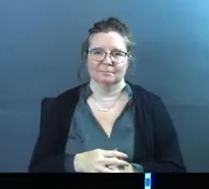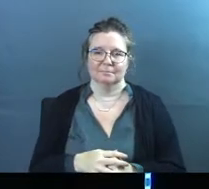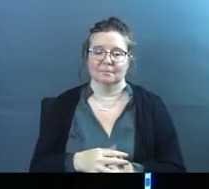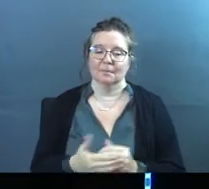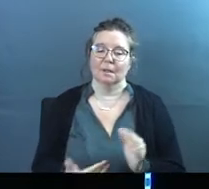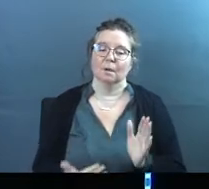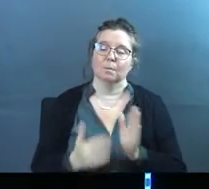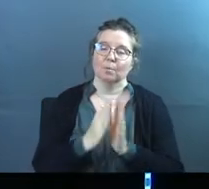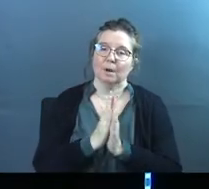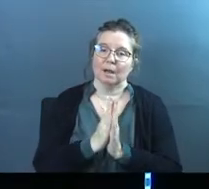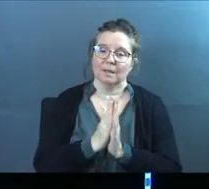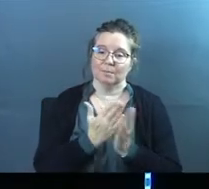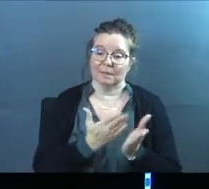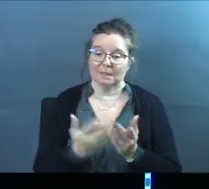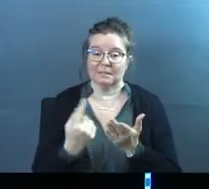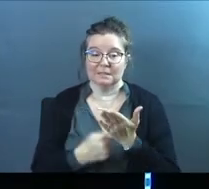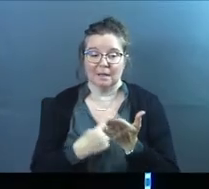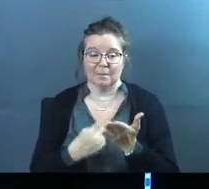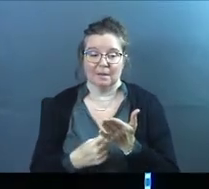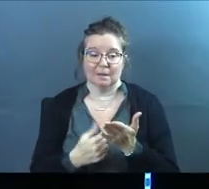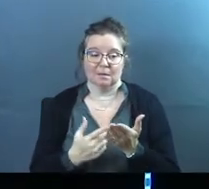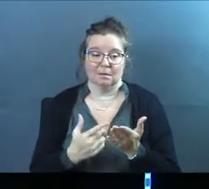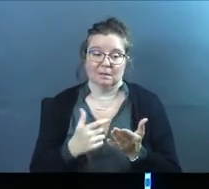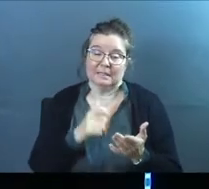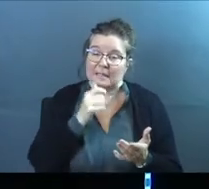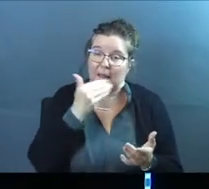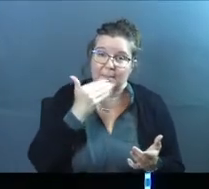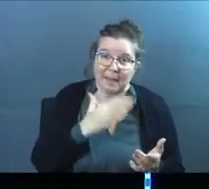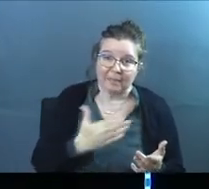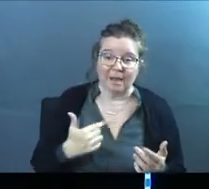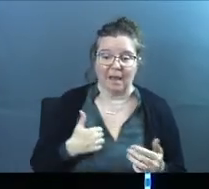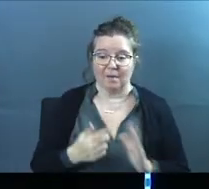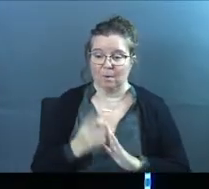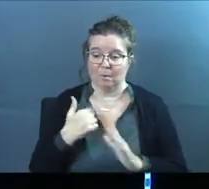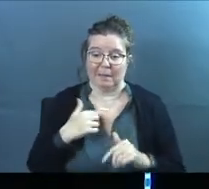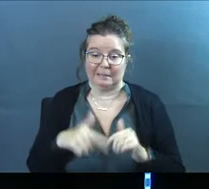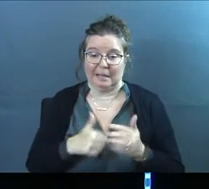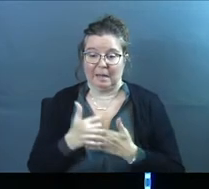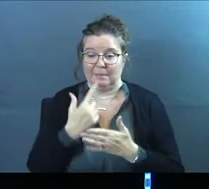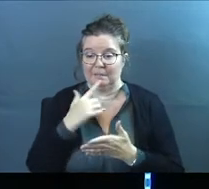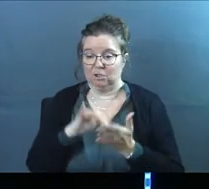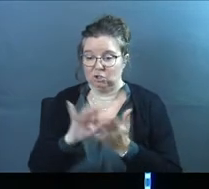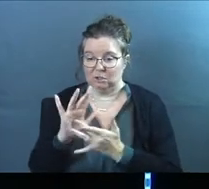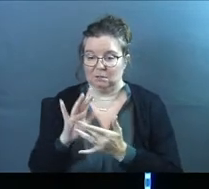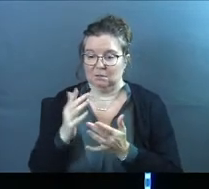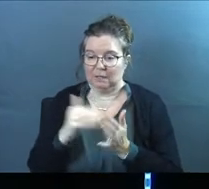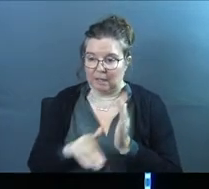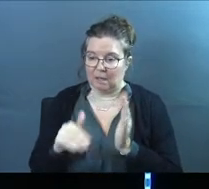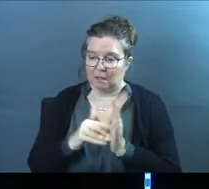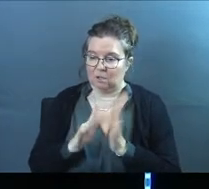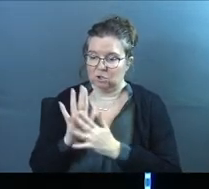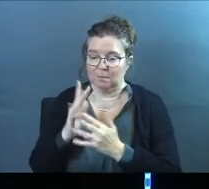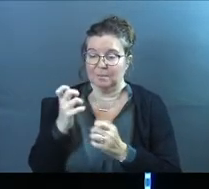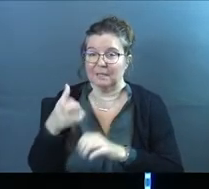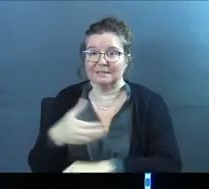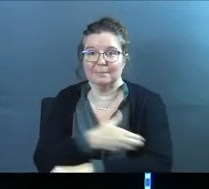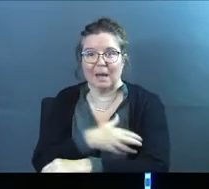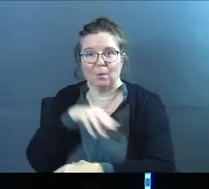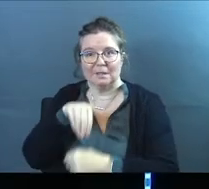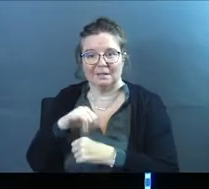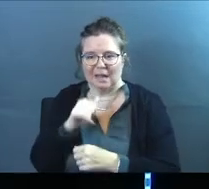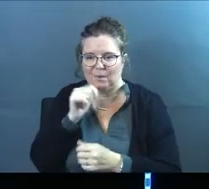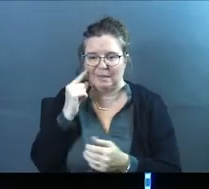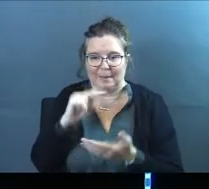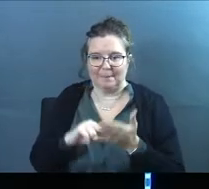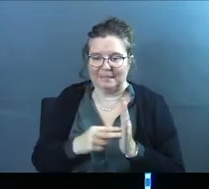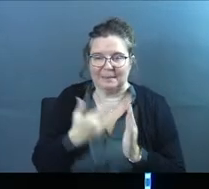Again, praying and bringing about those things. Sometimes it's not a bad thing. I have moments where I just can't help but say the name of Jesus because of the power that is in that. I